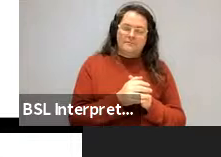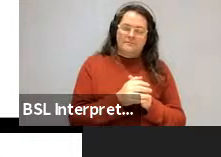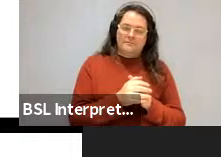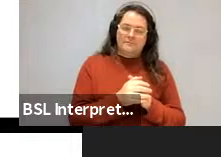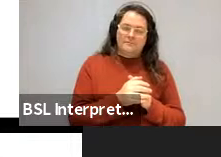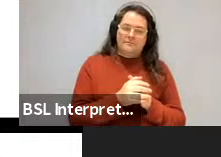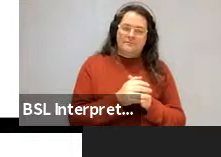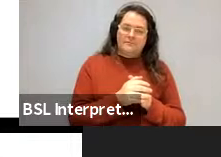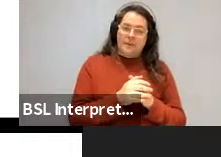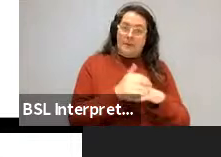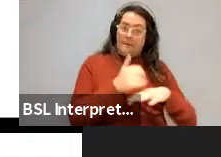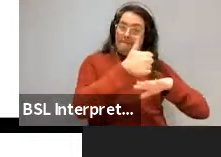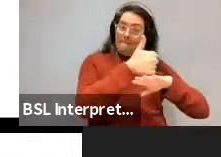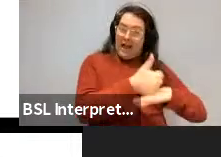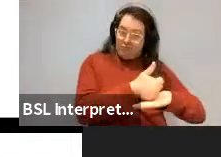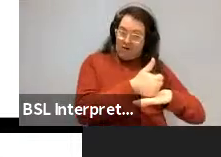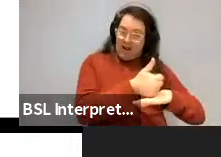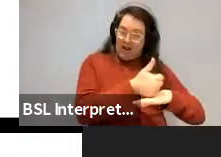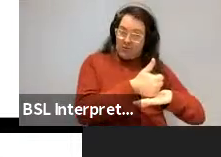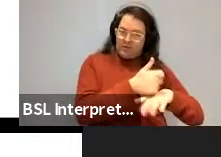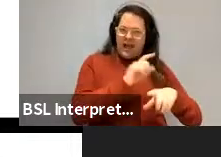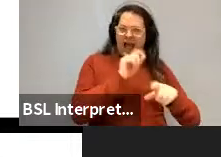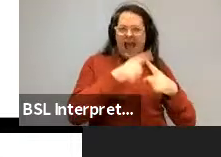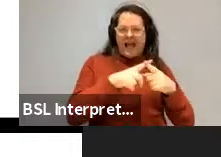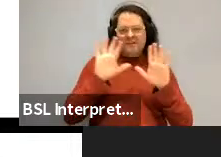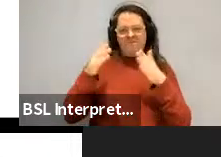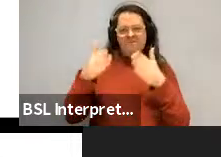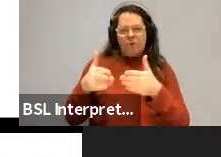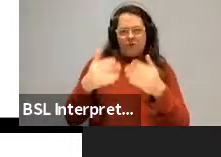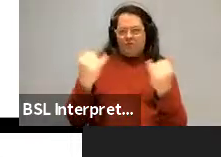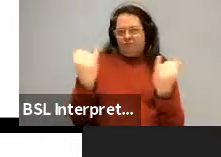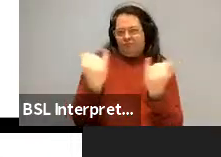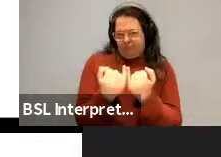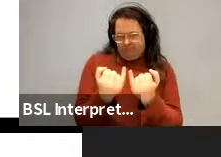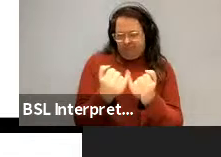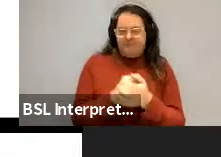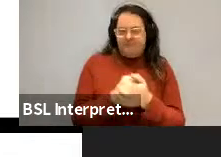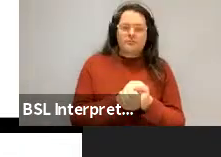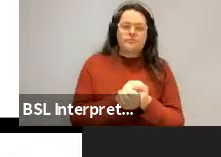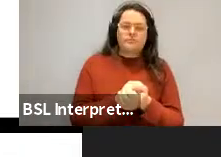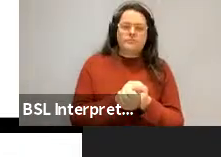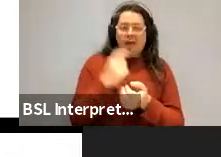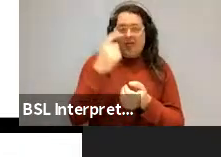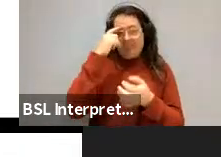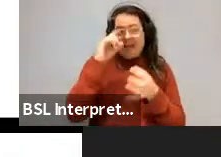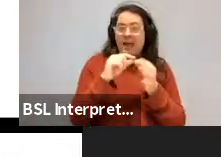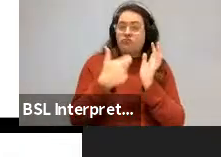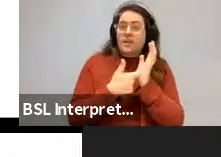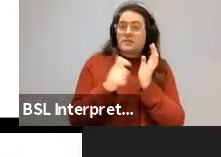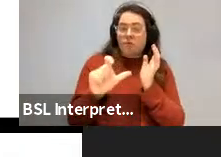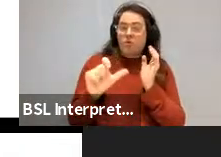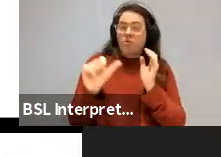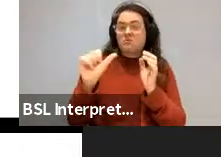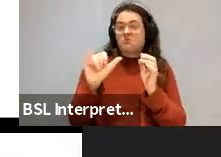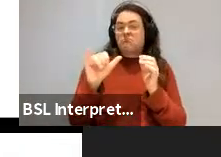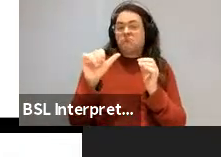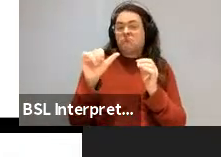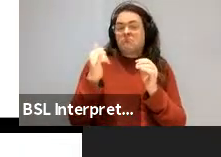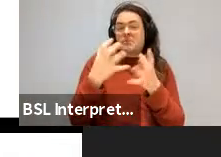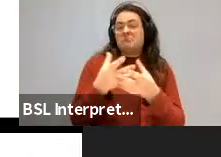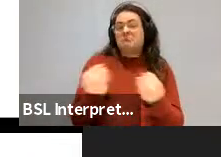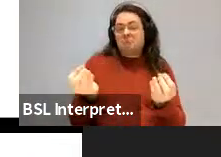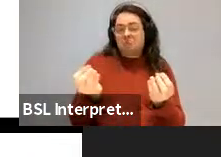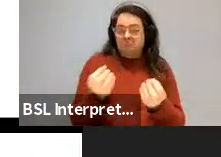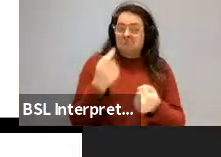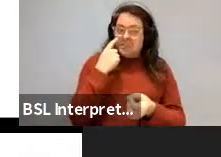it's, if you get a conflict, which is what we would expect. We also predict this should go away in relative clauses, which is something that people have observed in the literature.